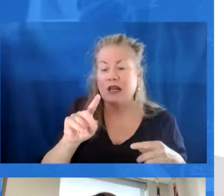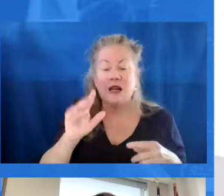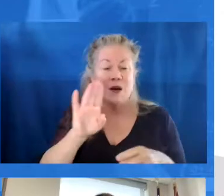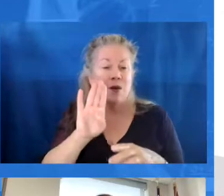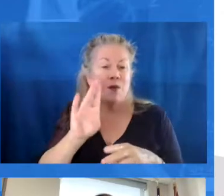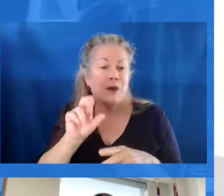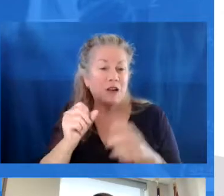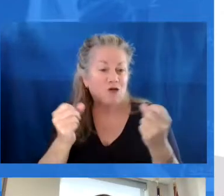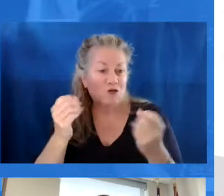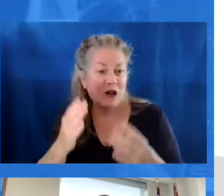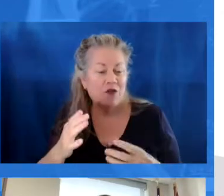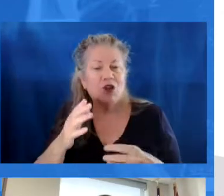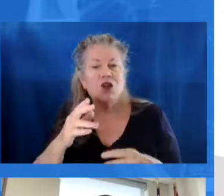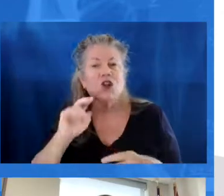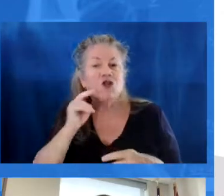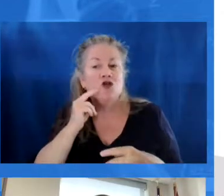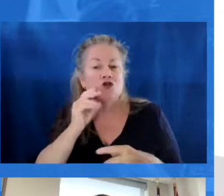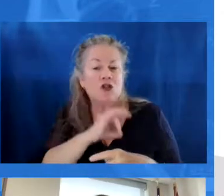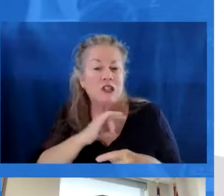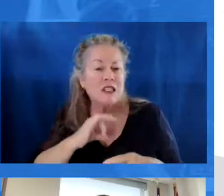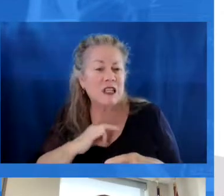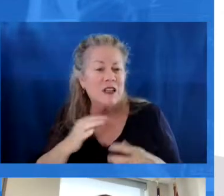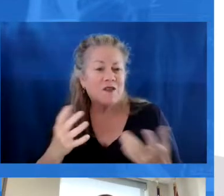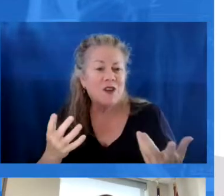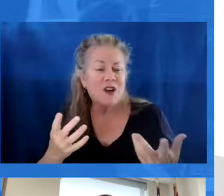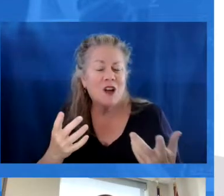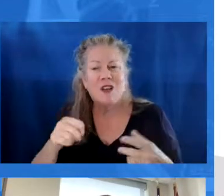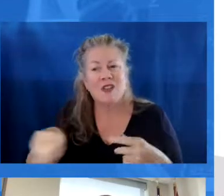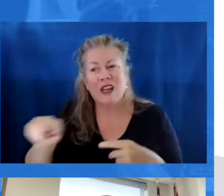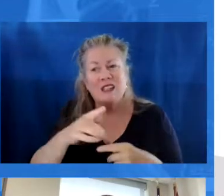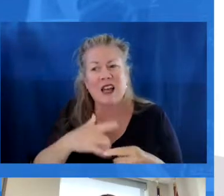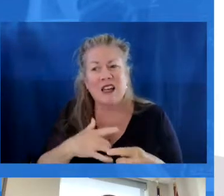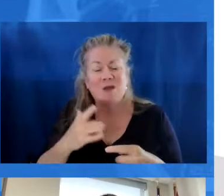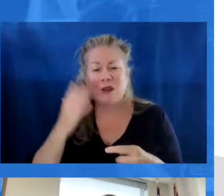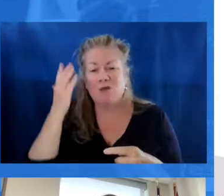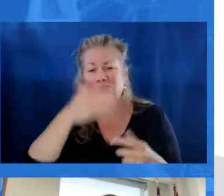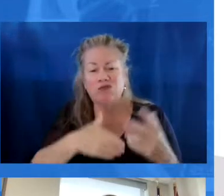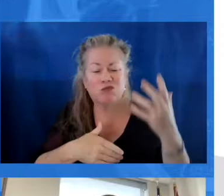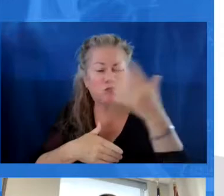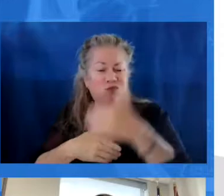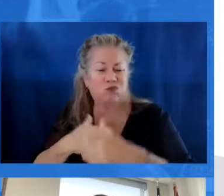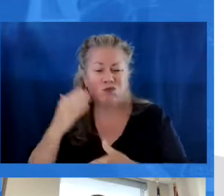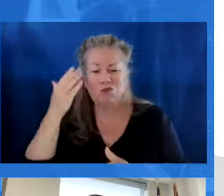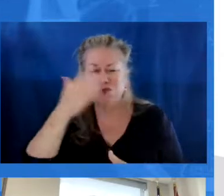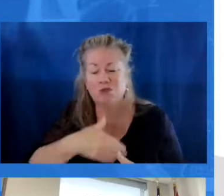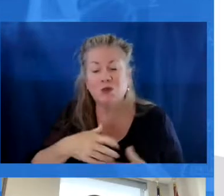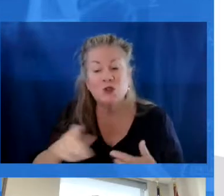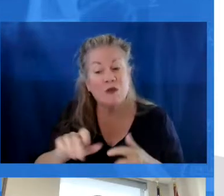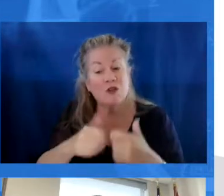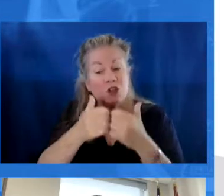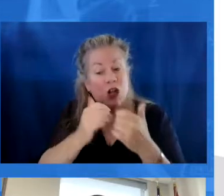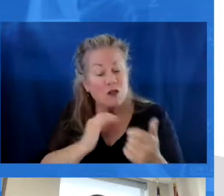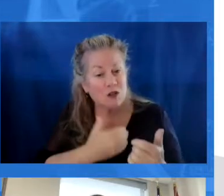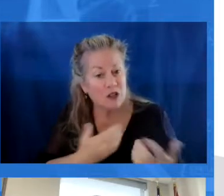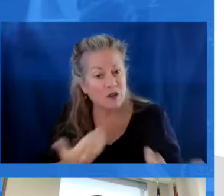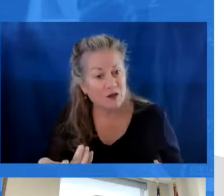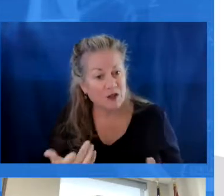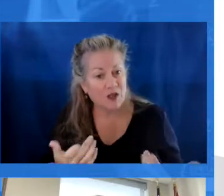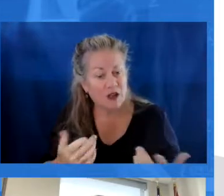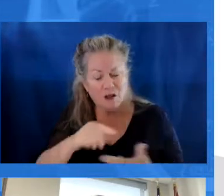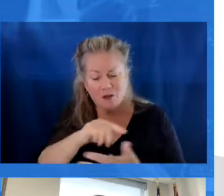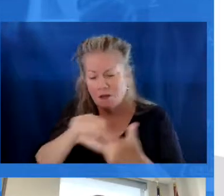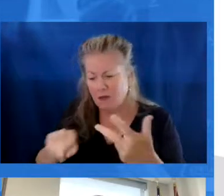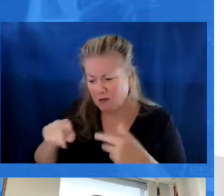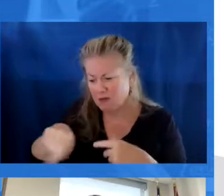you have bus drivers, you have school nutrition staff, people who very candidly are often overlooked. And I think that one of the things that we have to challenge